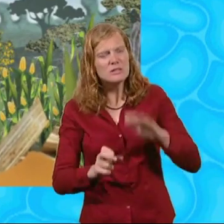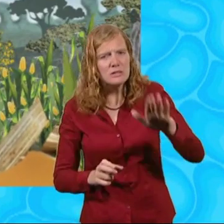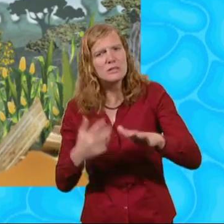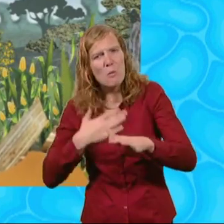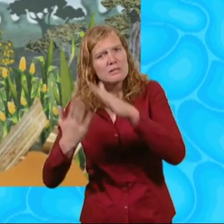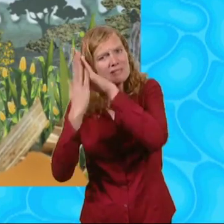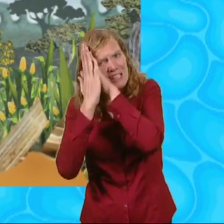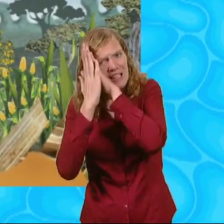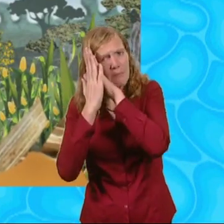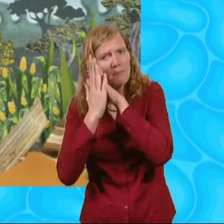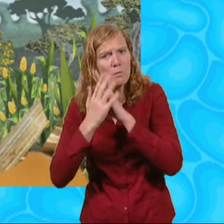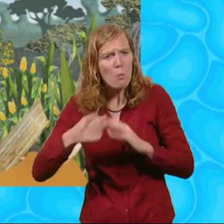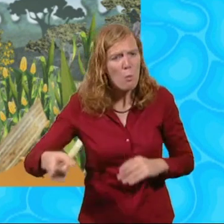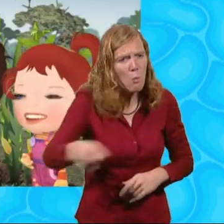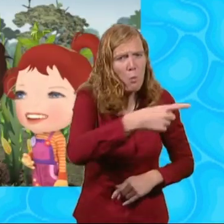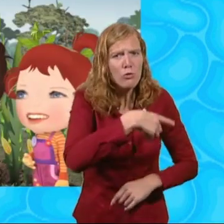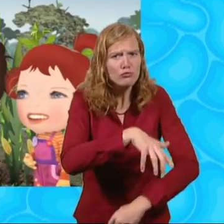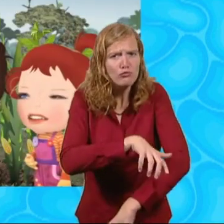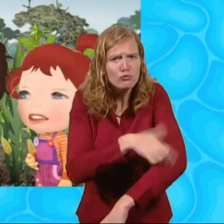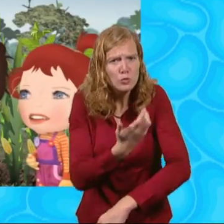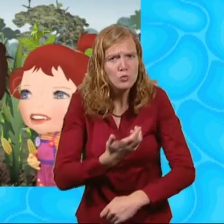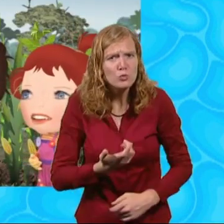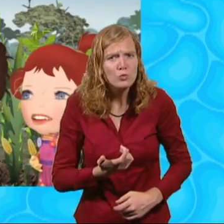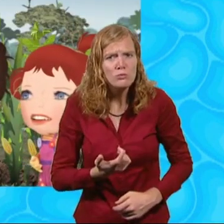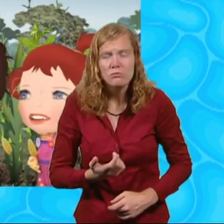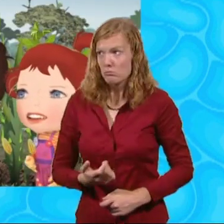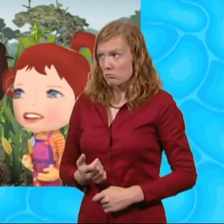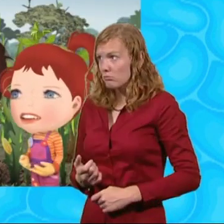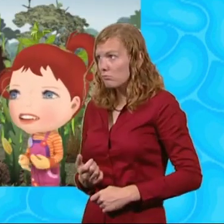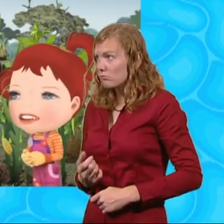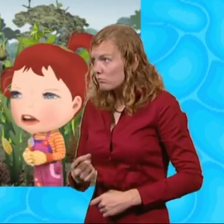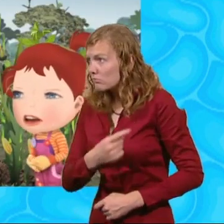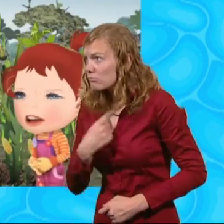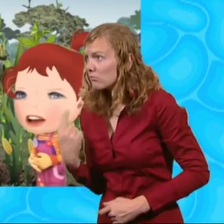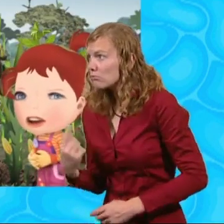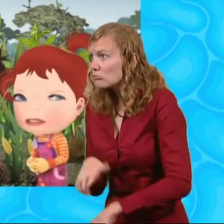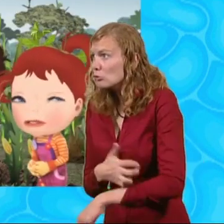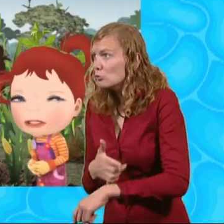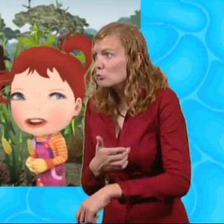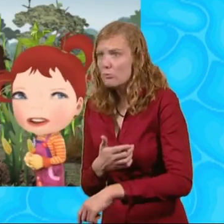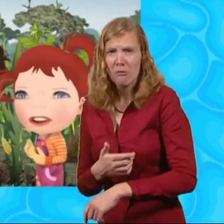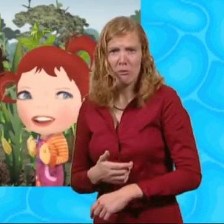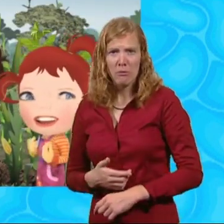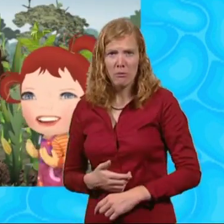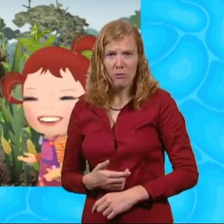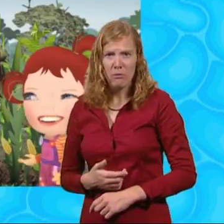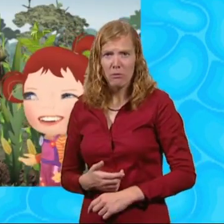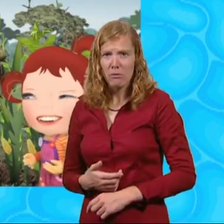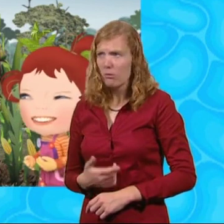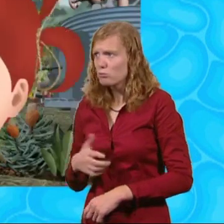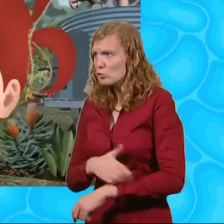need my beauty sleep. You're all being very, very rude. We're being rude?